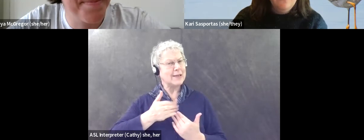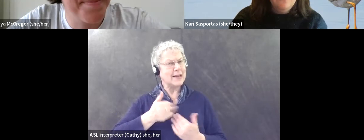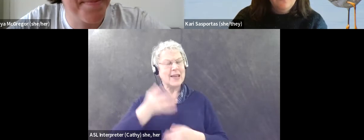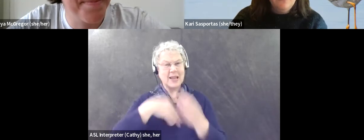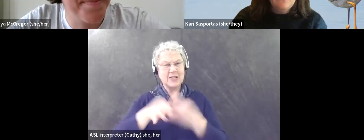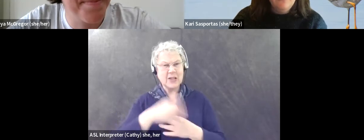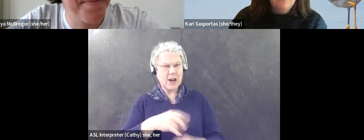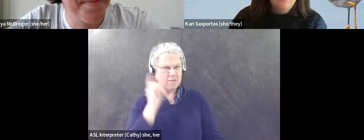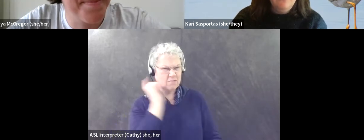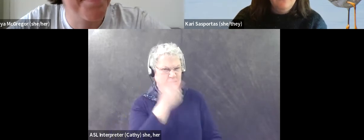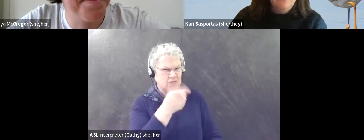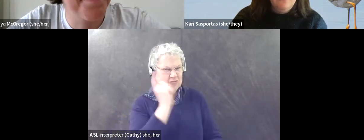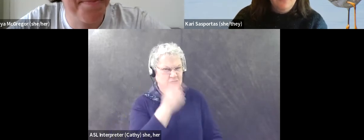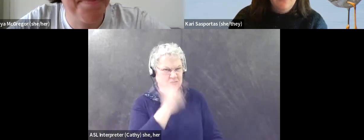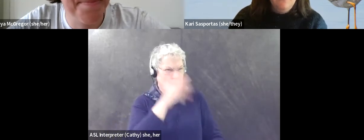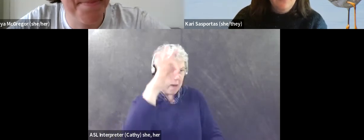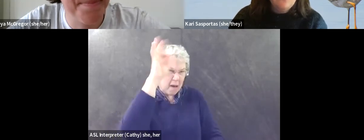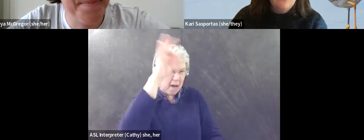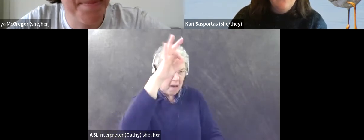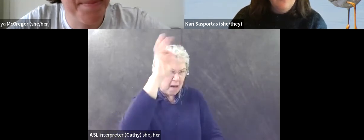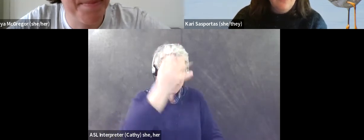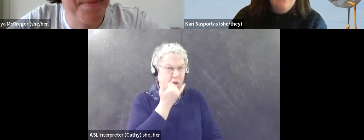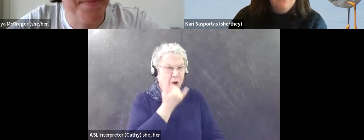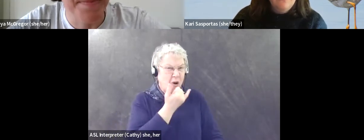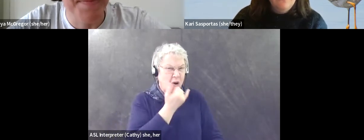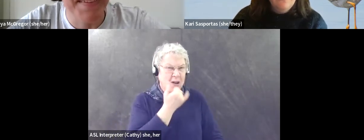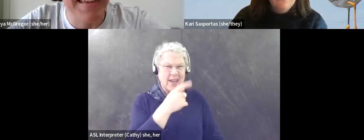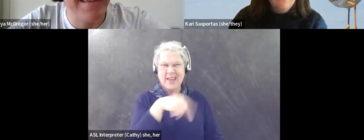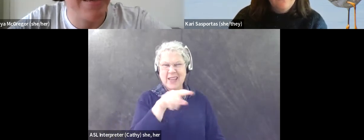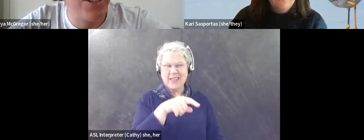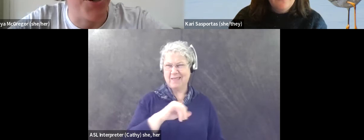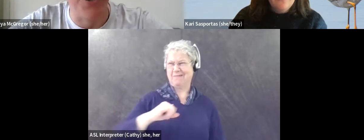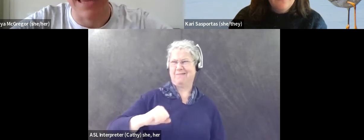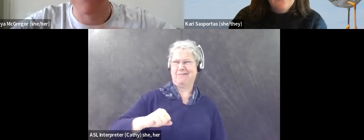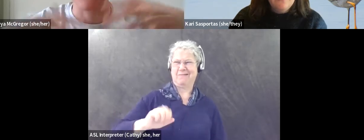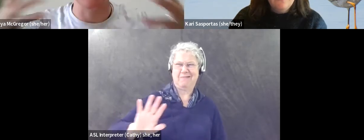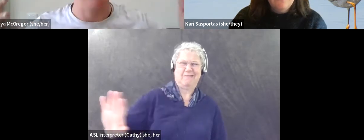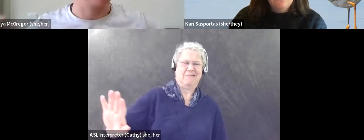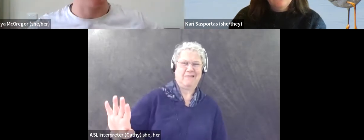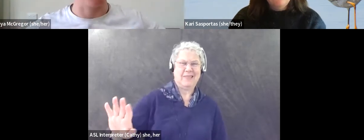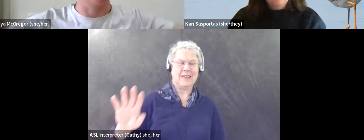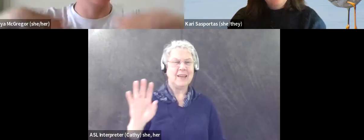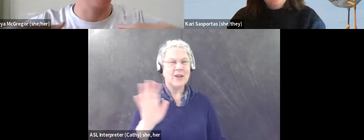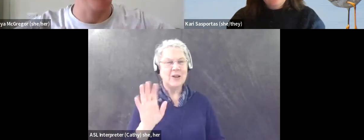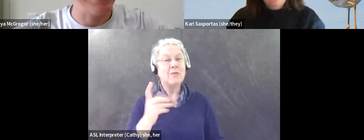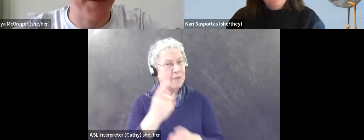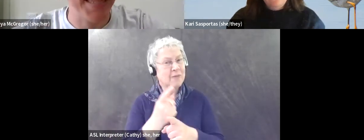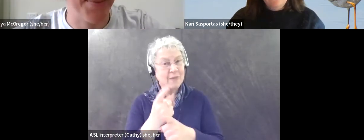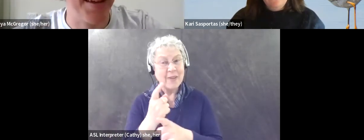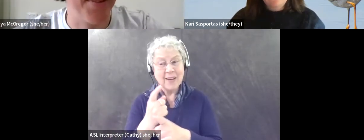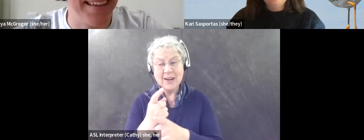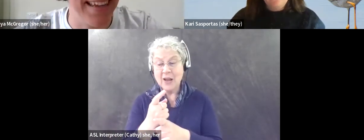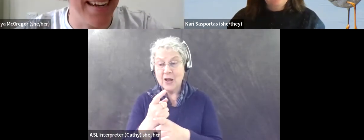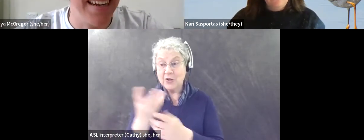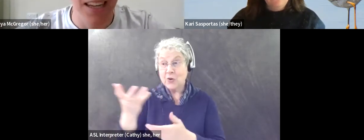told they're doing it wrong and then, um, being turned off by it. Sure. Like presenting it, like you're welcoming them in to